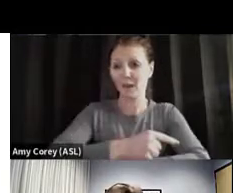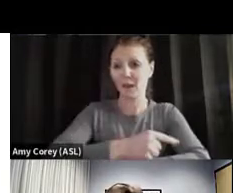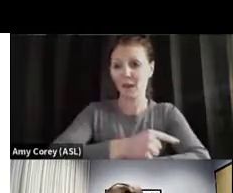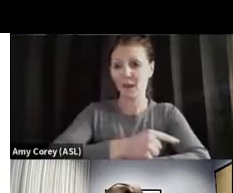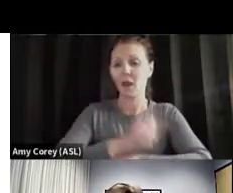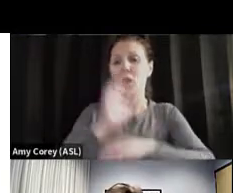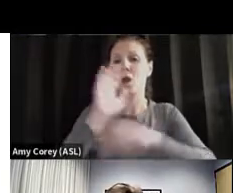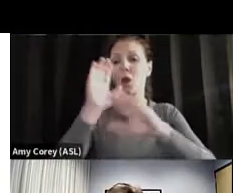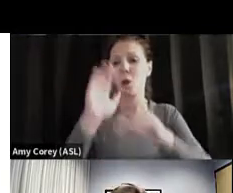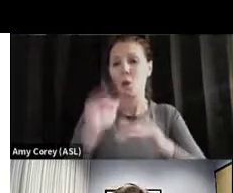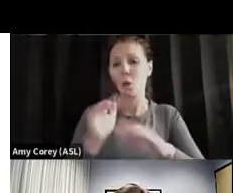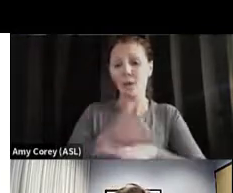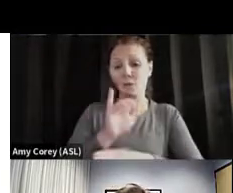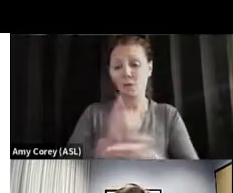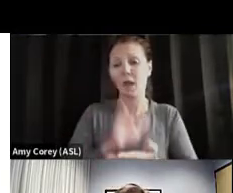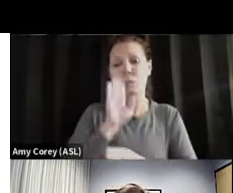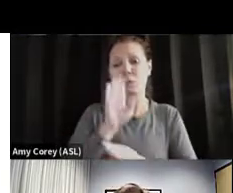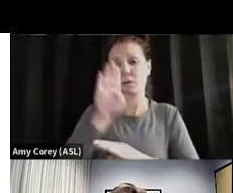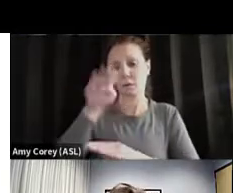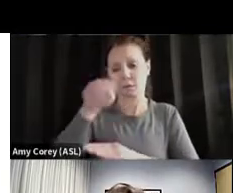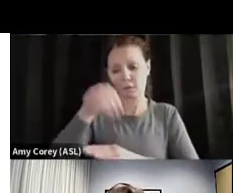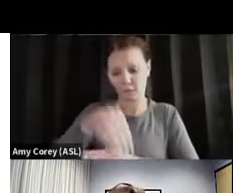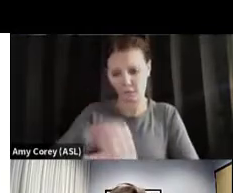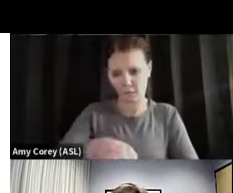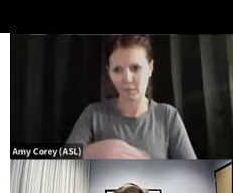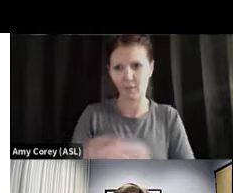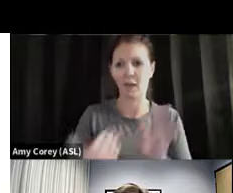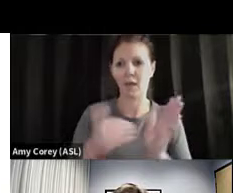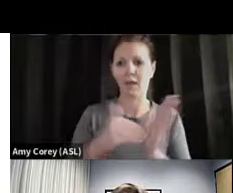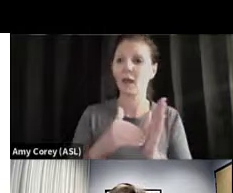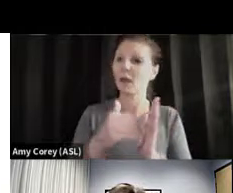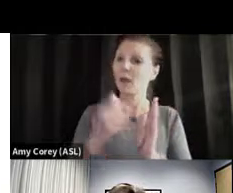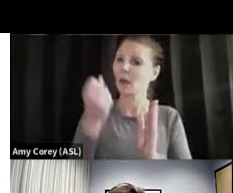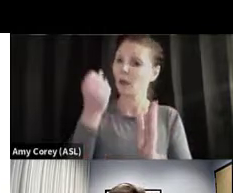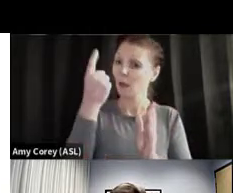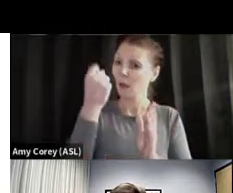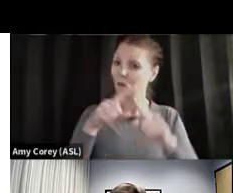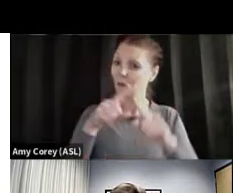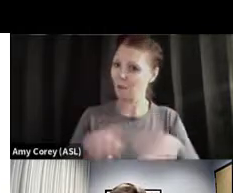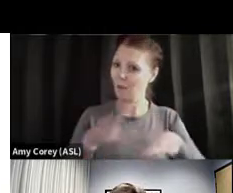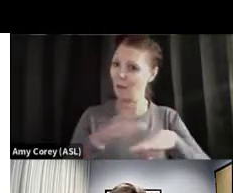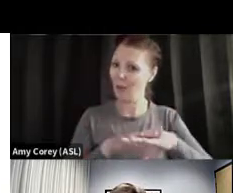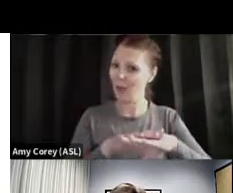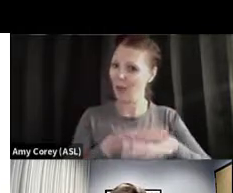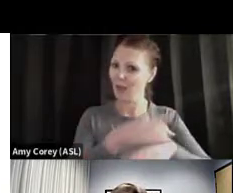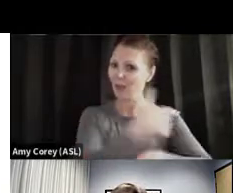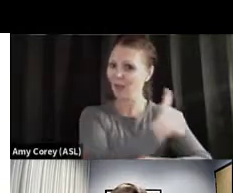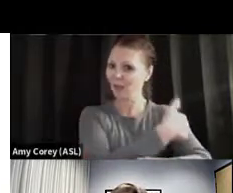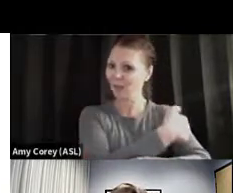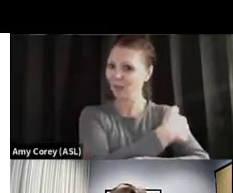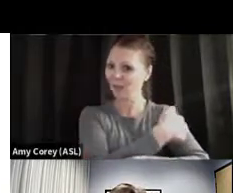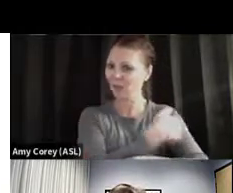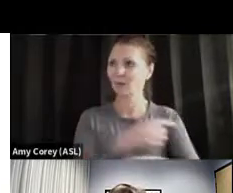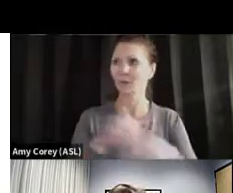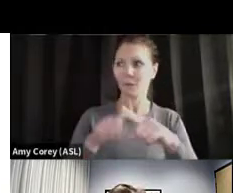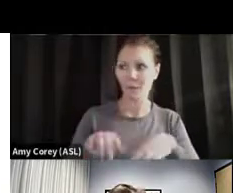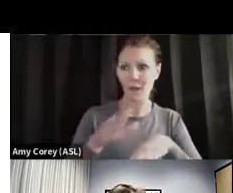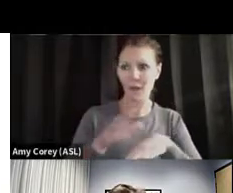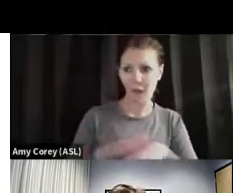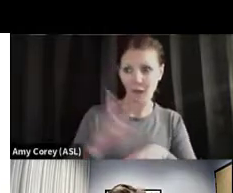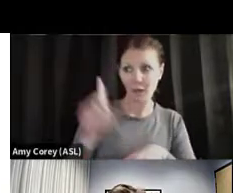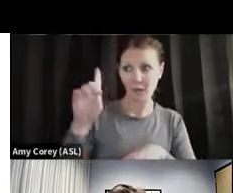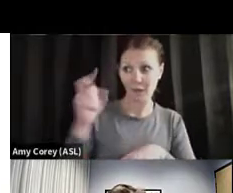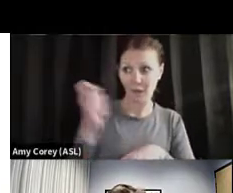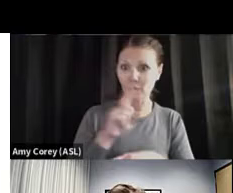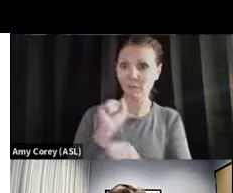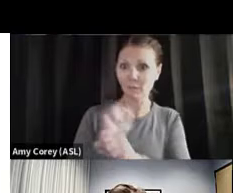Now all of this is contingent on vaccinations and getting diagnosed and doing what you need to do. Now I'm going to show you a graphic here in